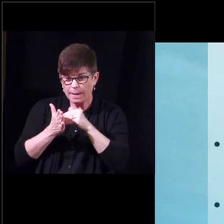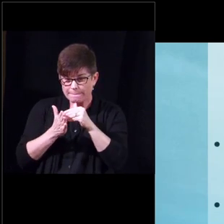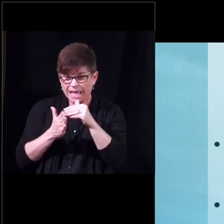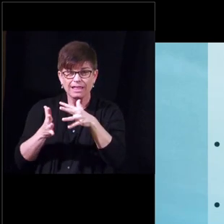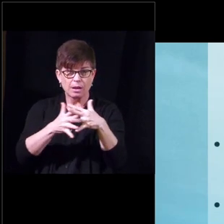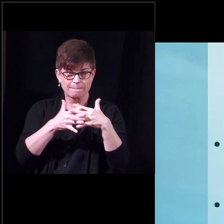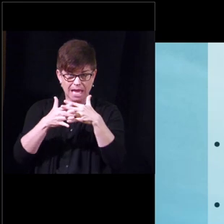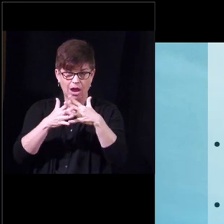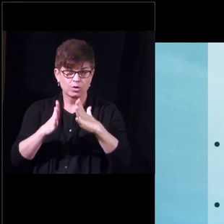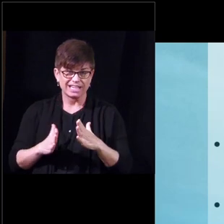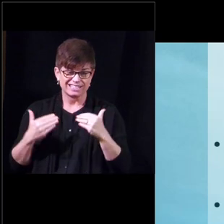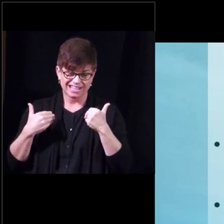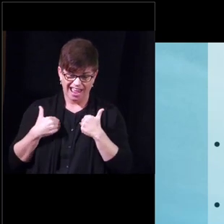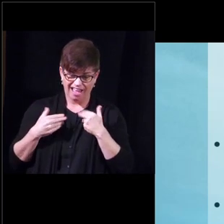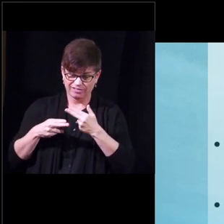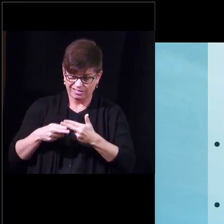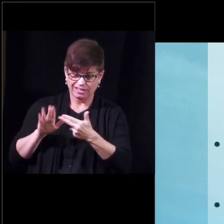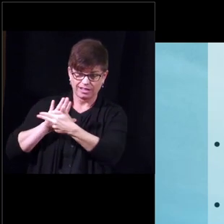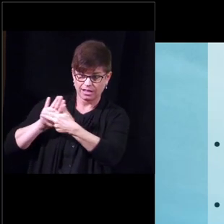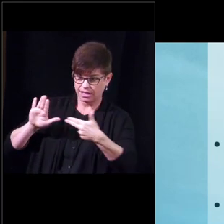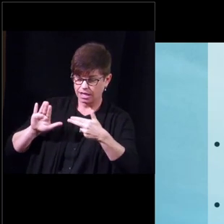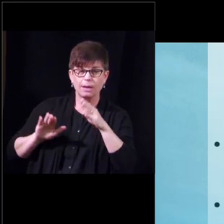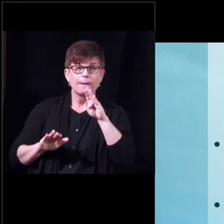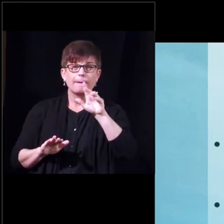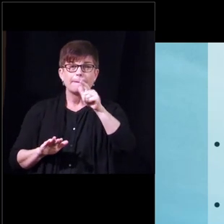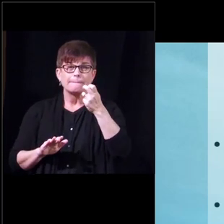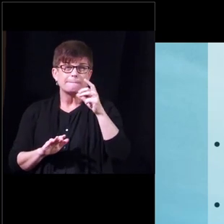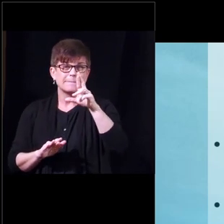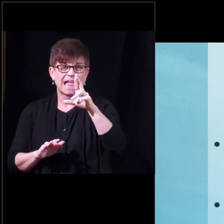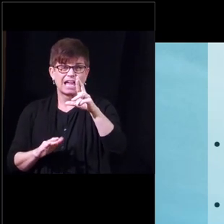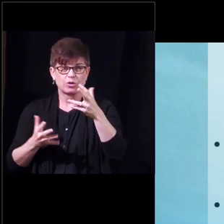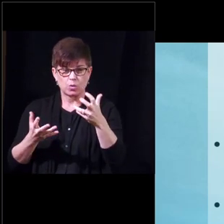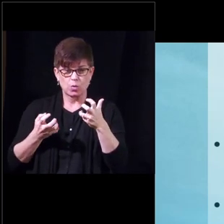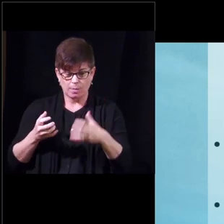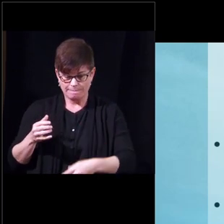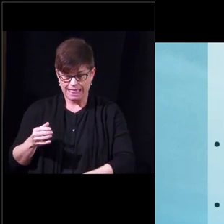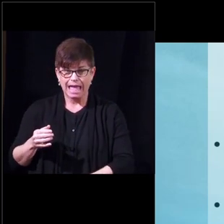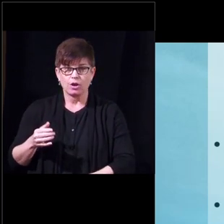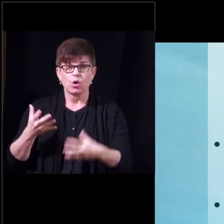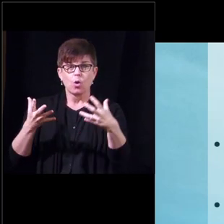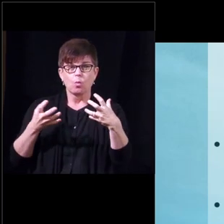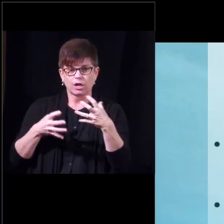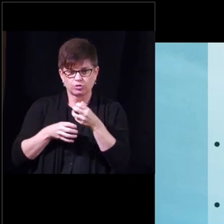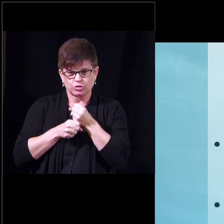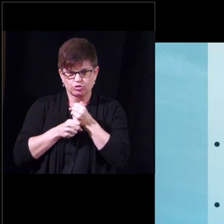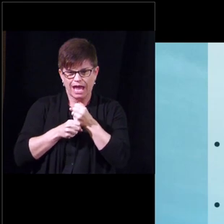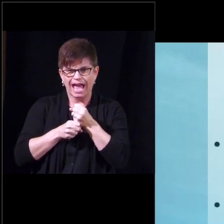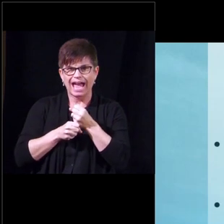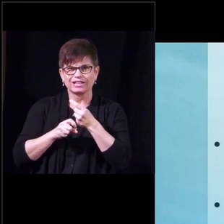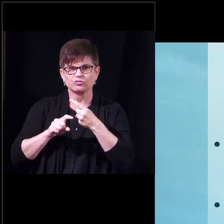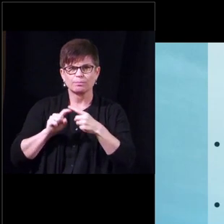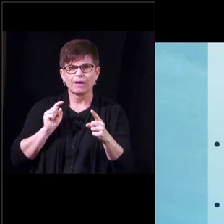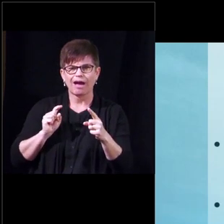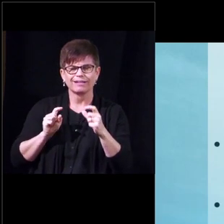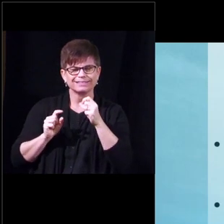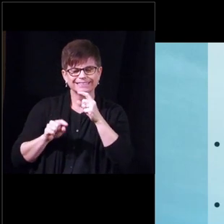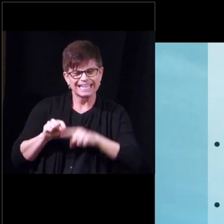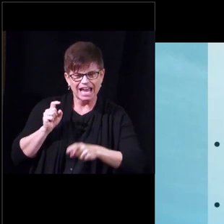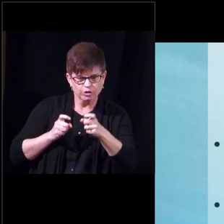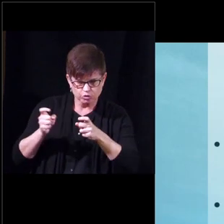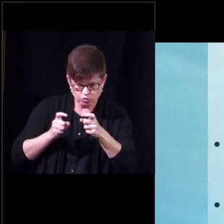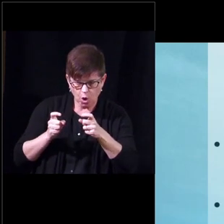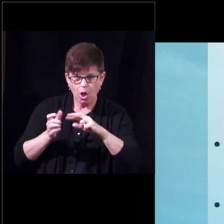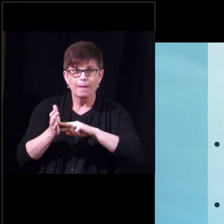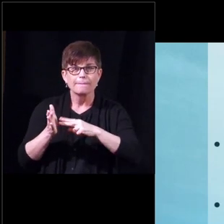and what that is is we're a bladder that wants to contract without the owner's intention usually it means that the